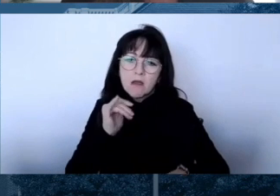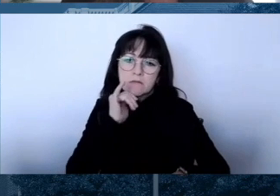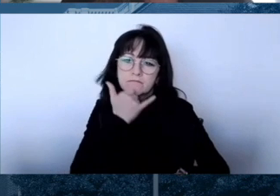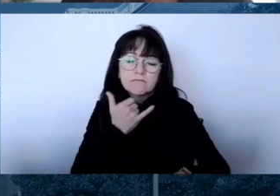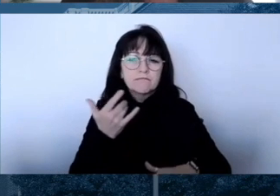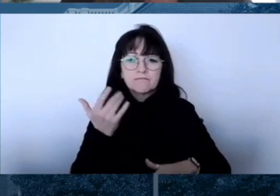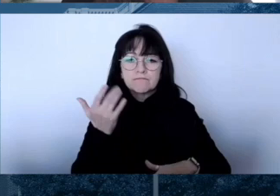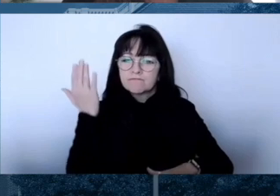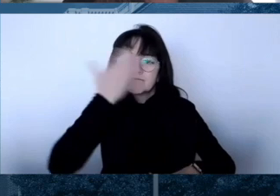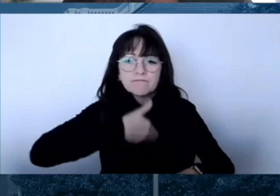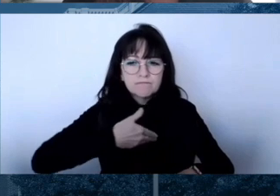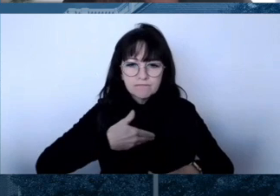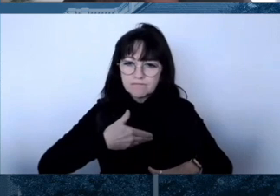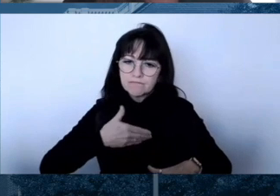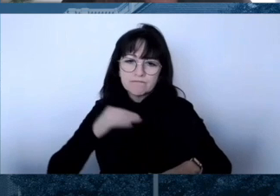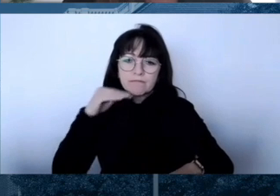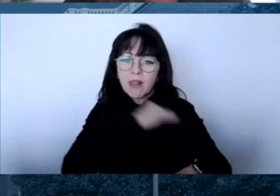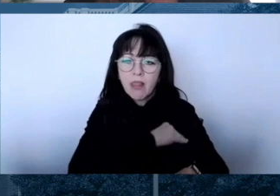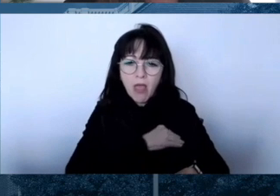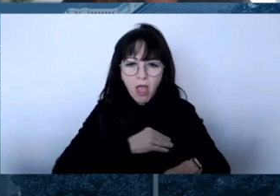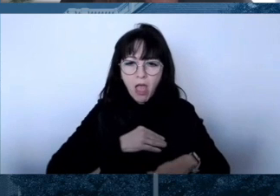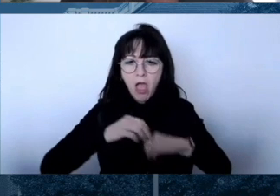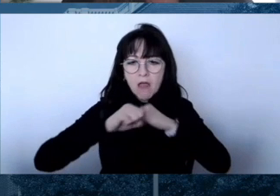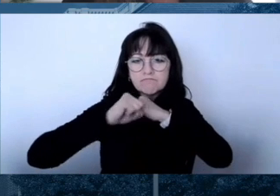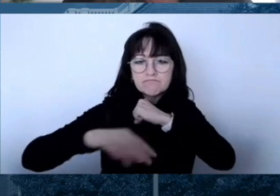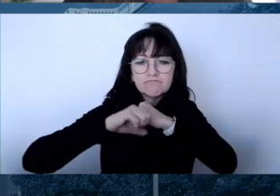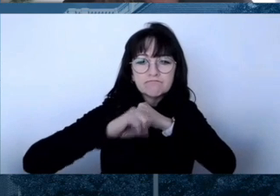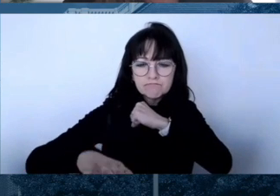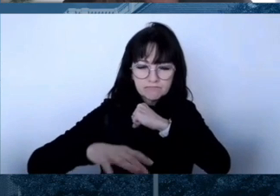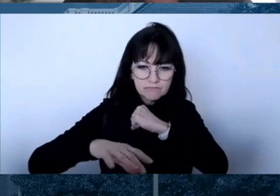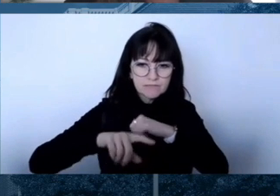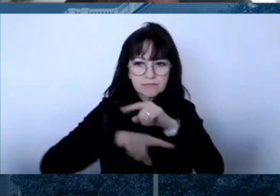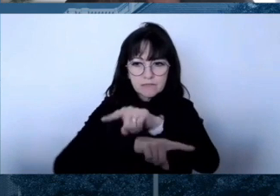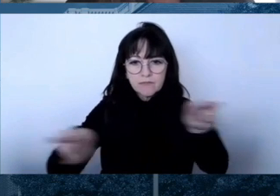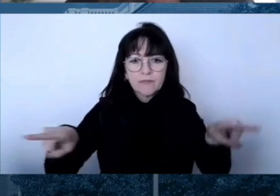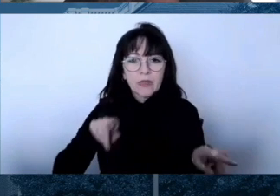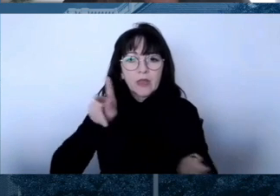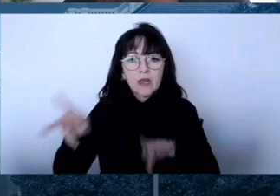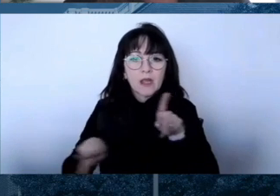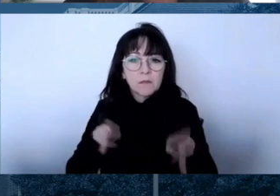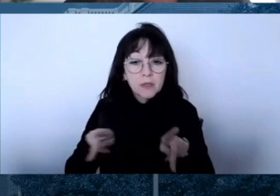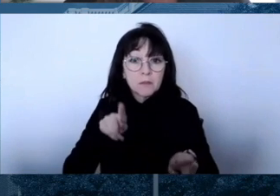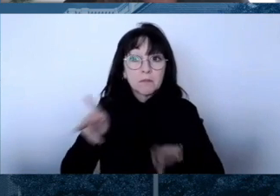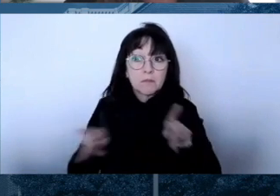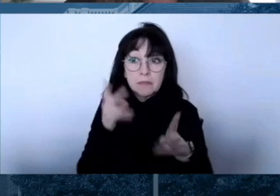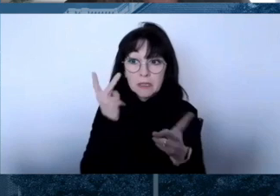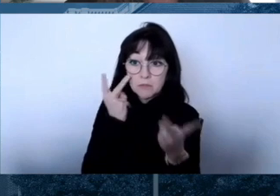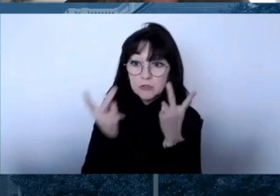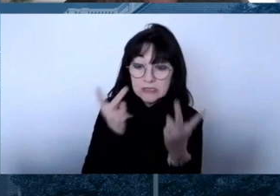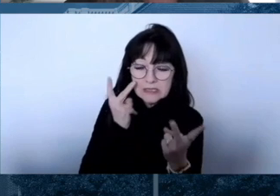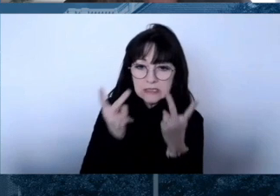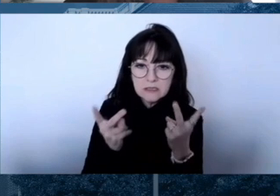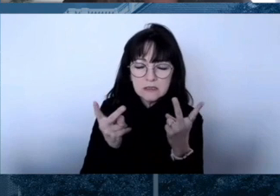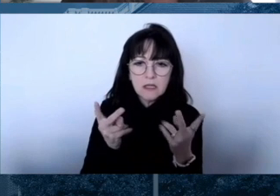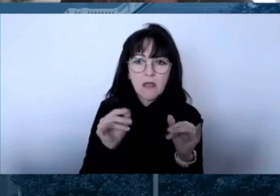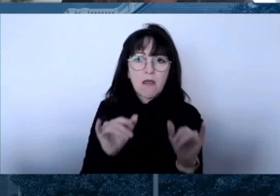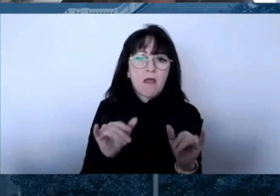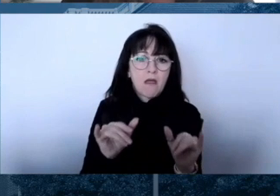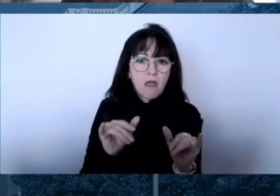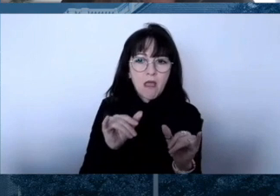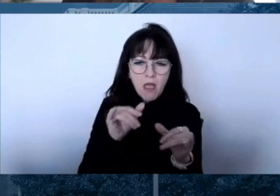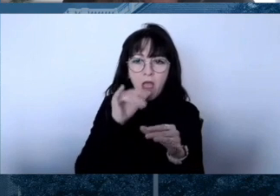Office has created a misinformation checklist. This is what you can do when you see information to help you